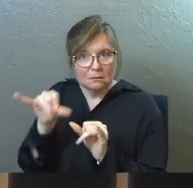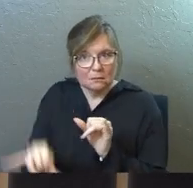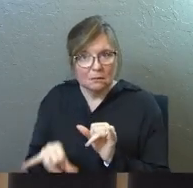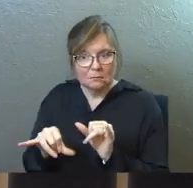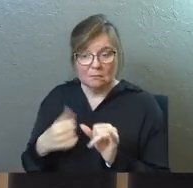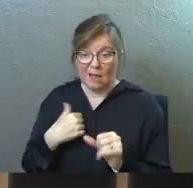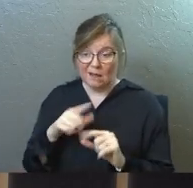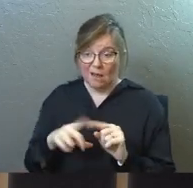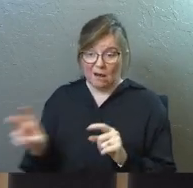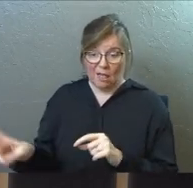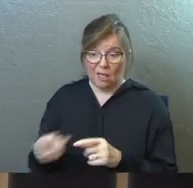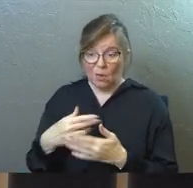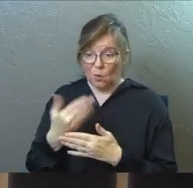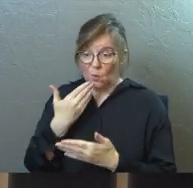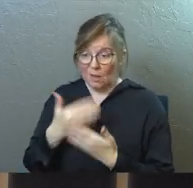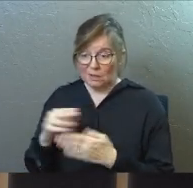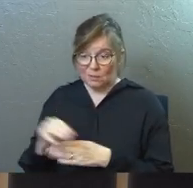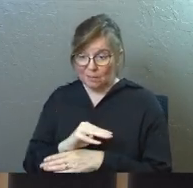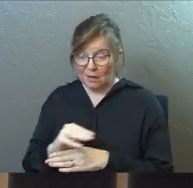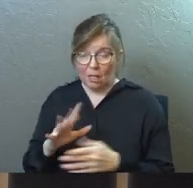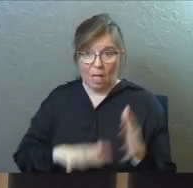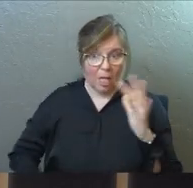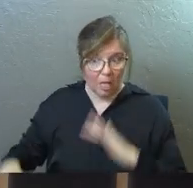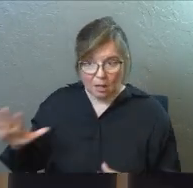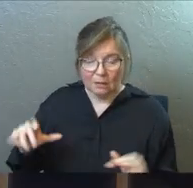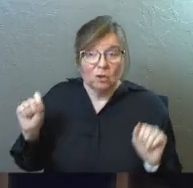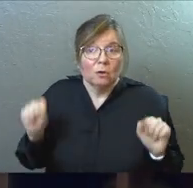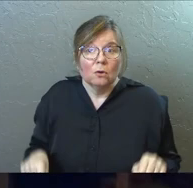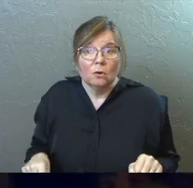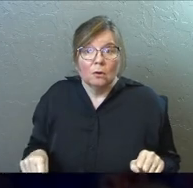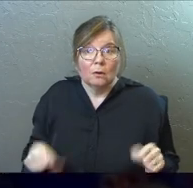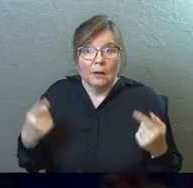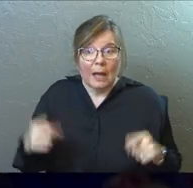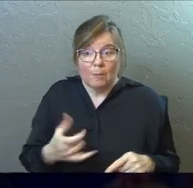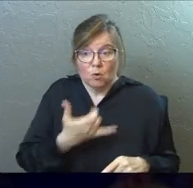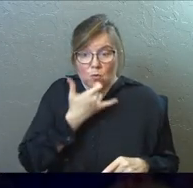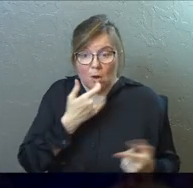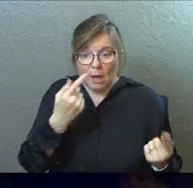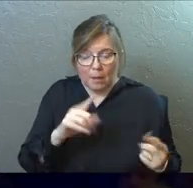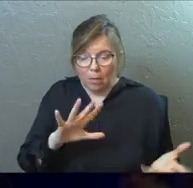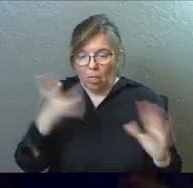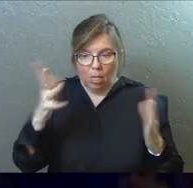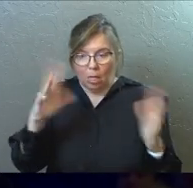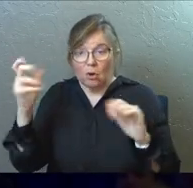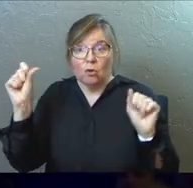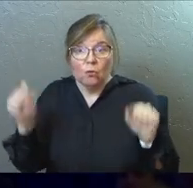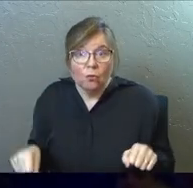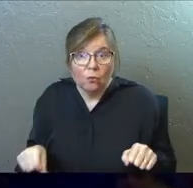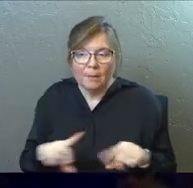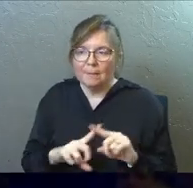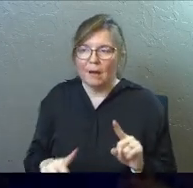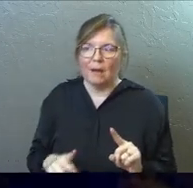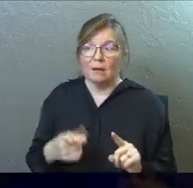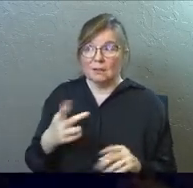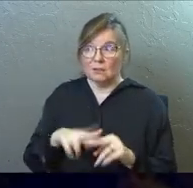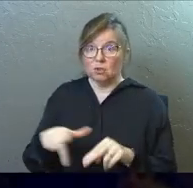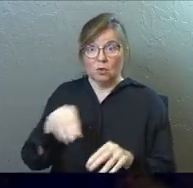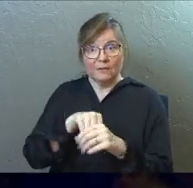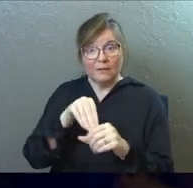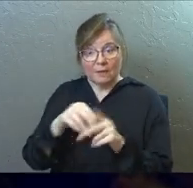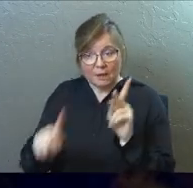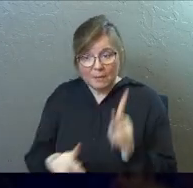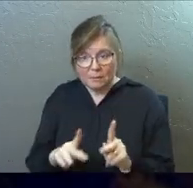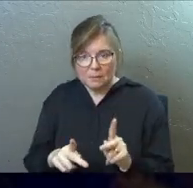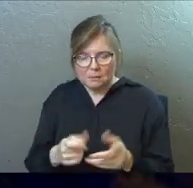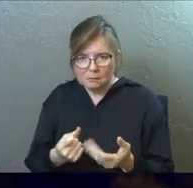well into ministry. All kinds of things could have gone wrong. Some of you guys sitting here, you've invested